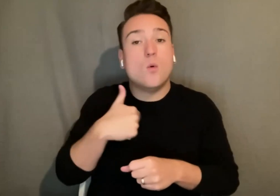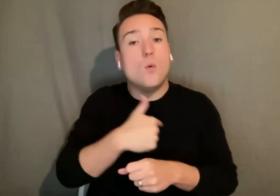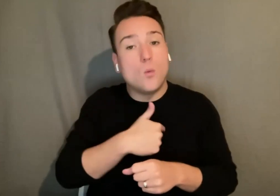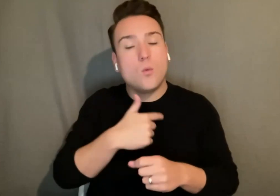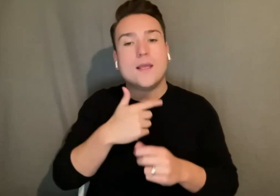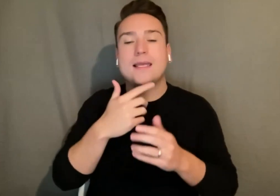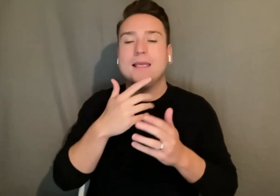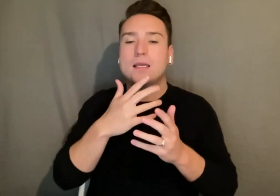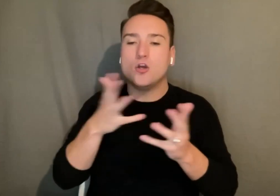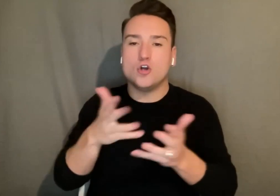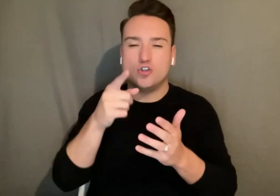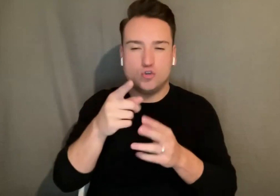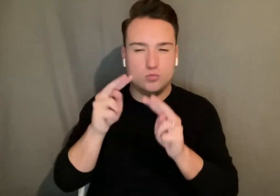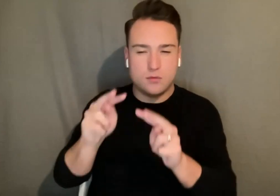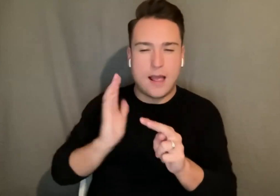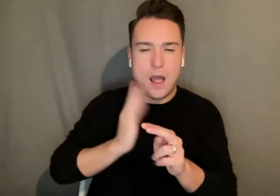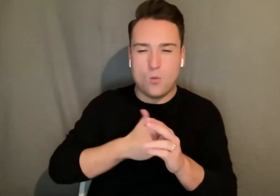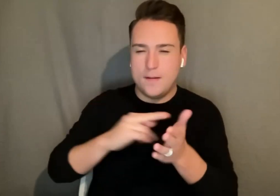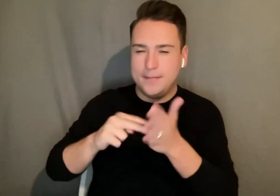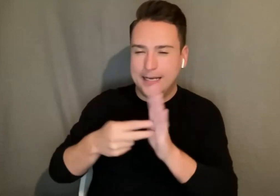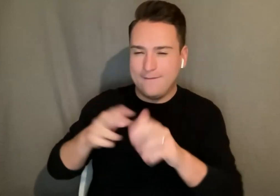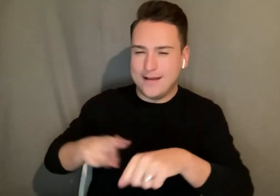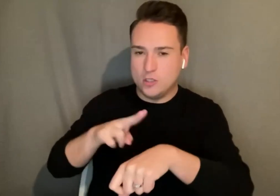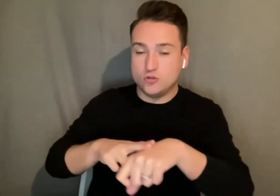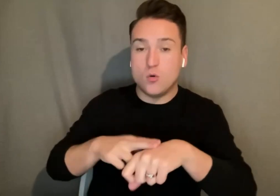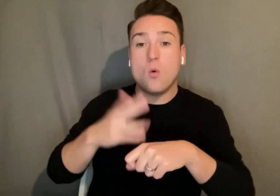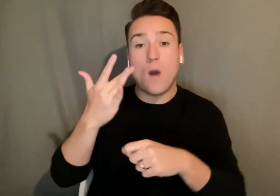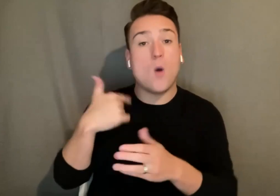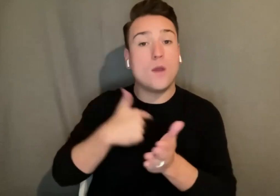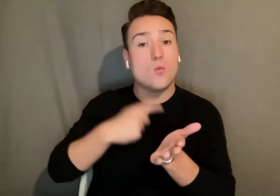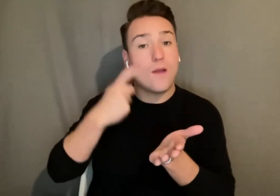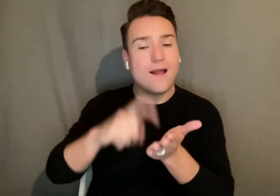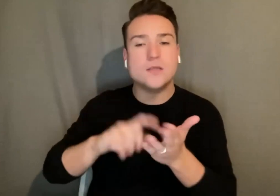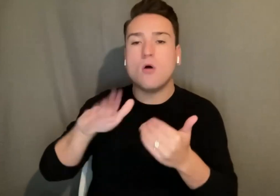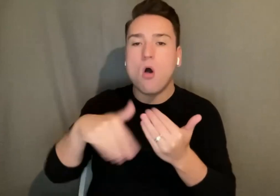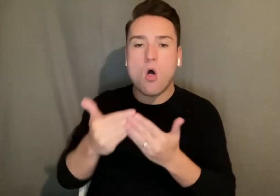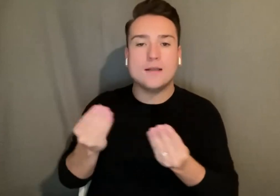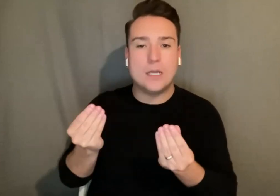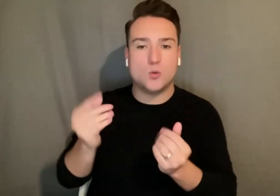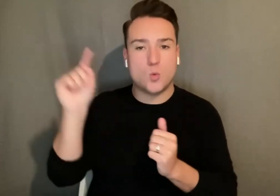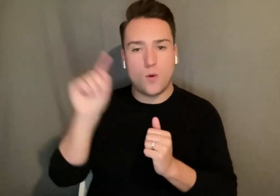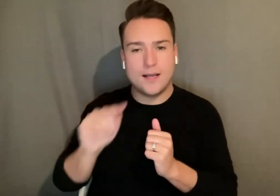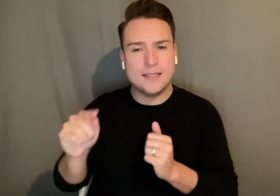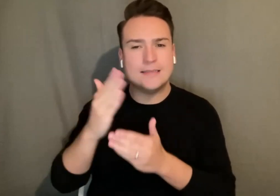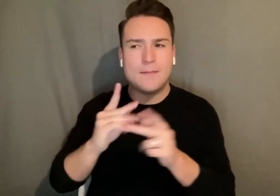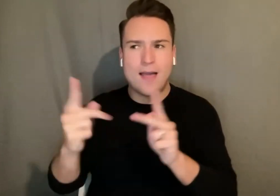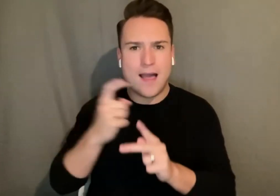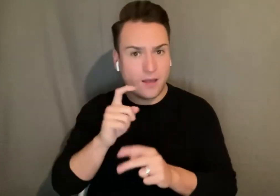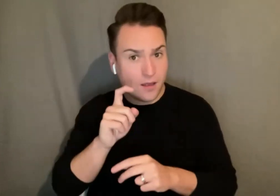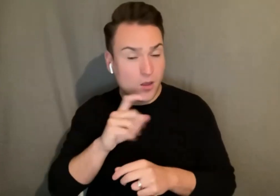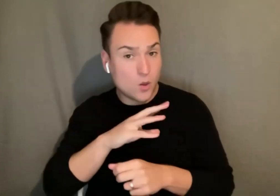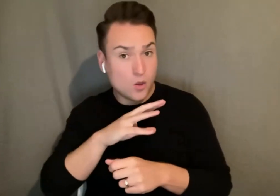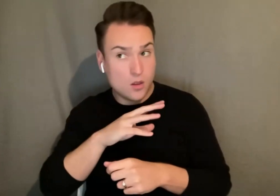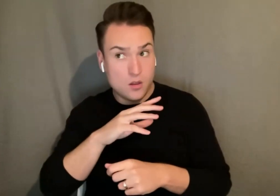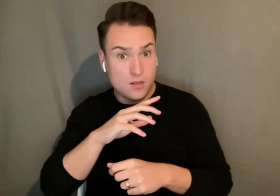our definition of national because NTP does recognize all of the territories so I have had folks ask me recently if that counts as an